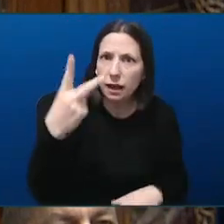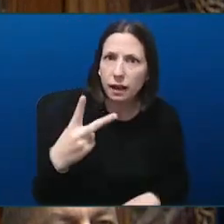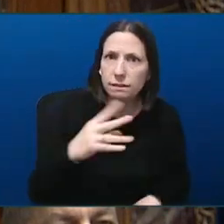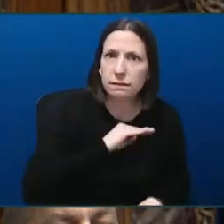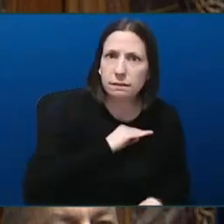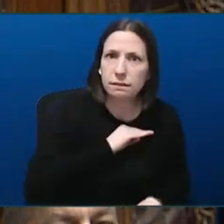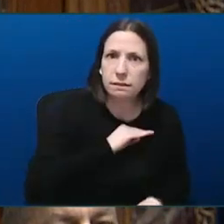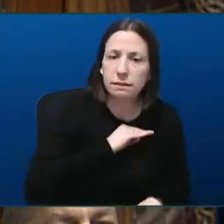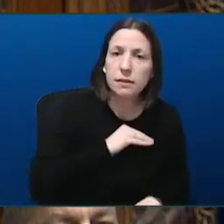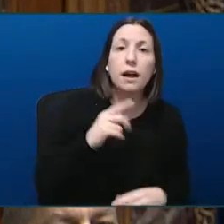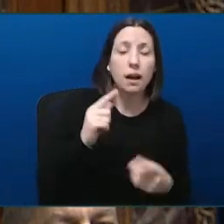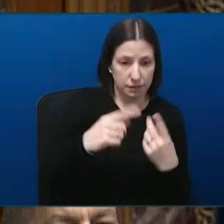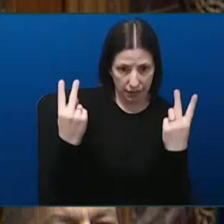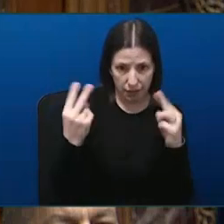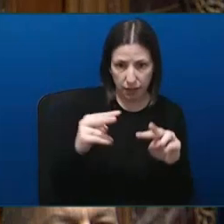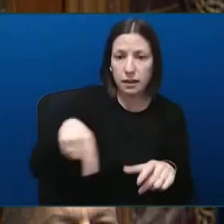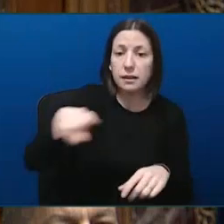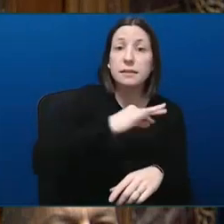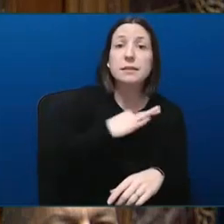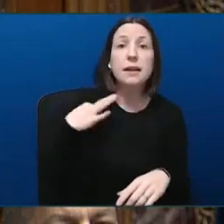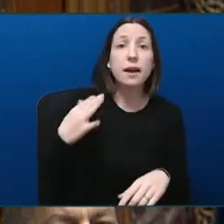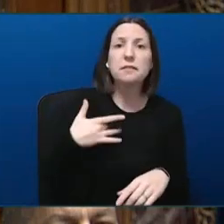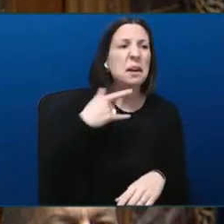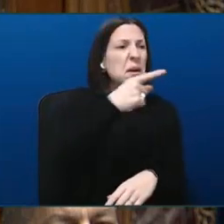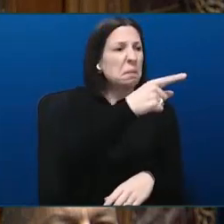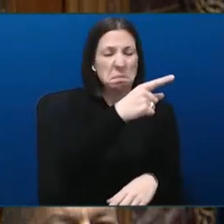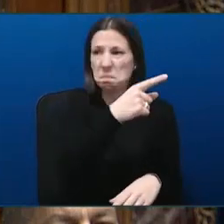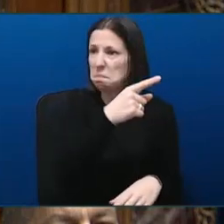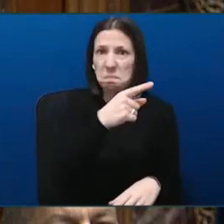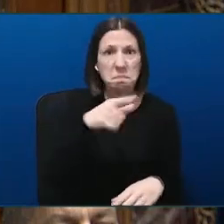Island Health does not care about their well-being.